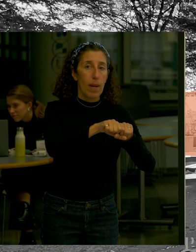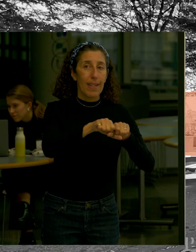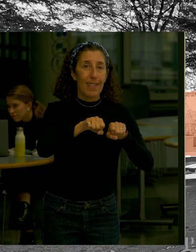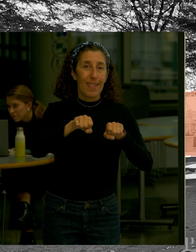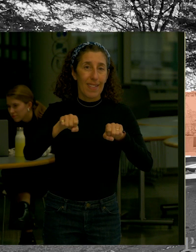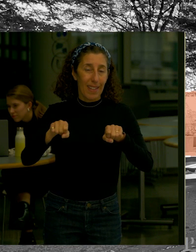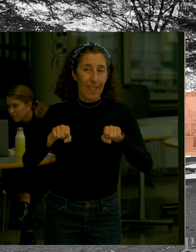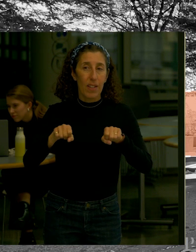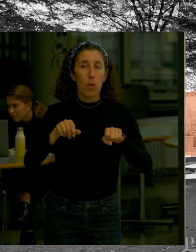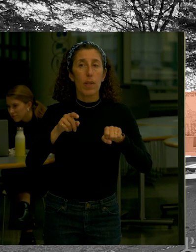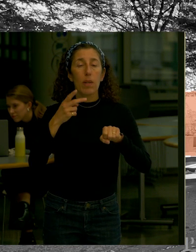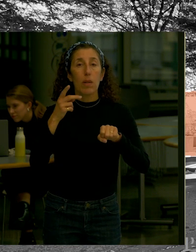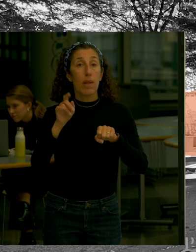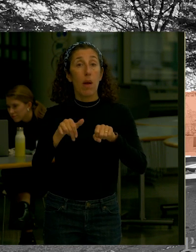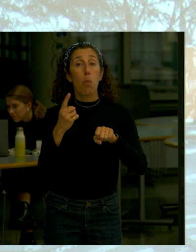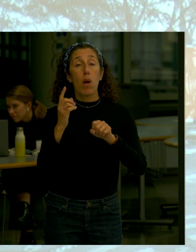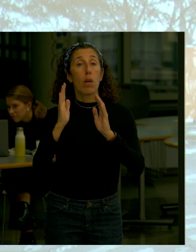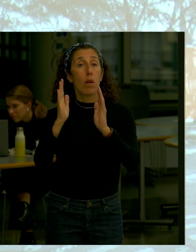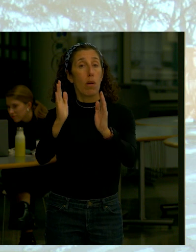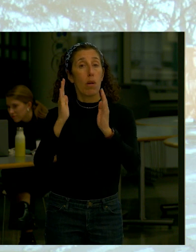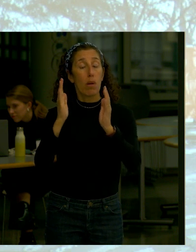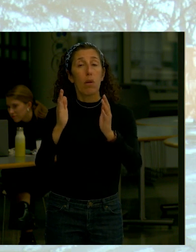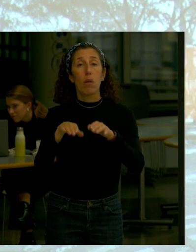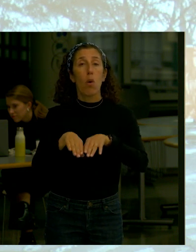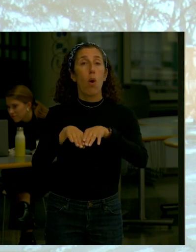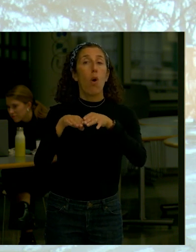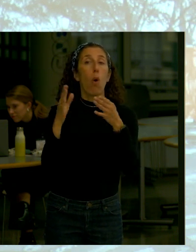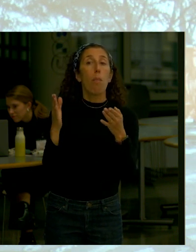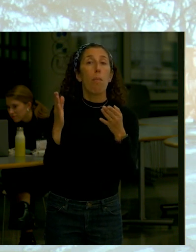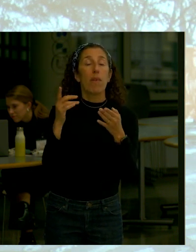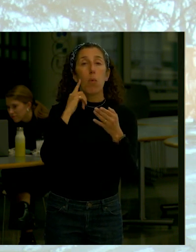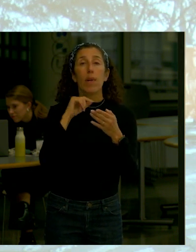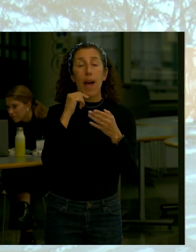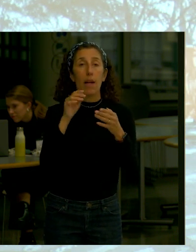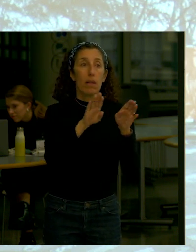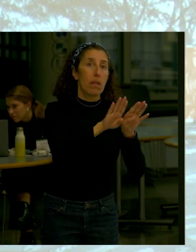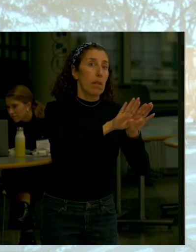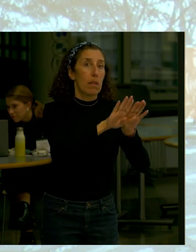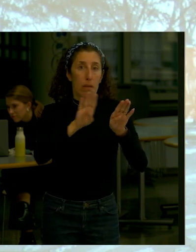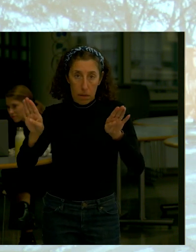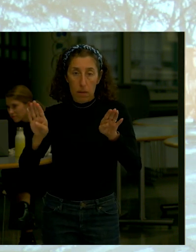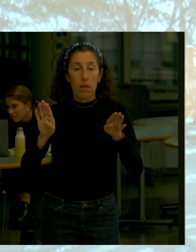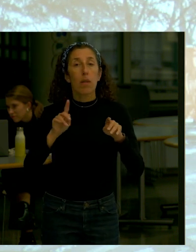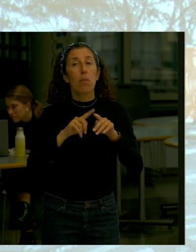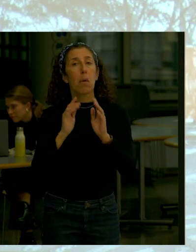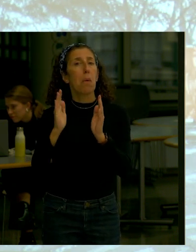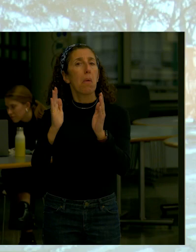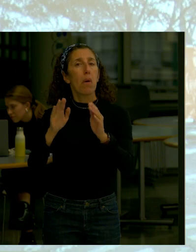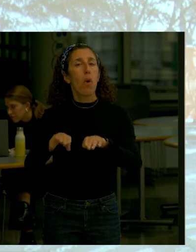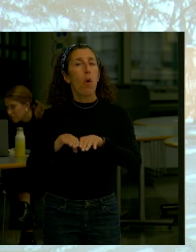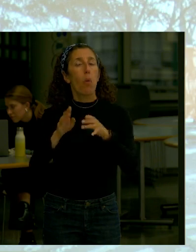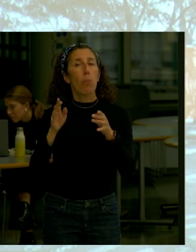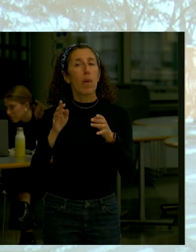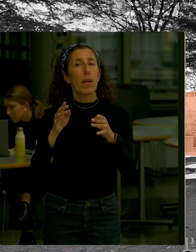the center point to maximize the view protection or preservation but at the same time we have the elements that are in either side